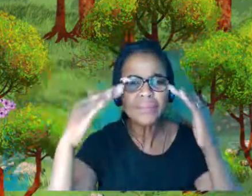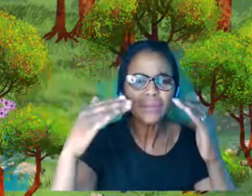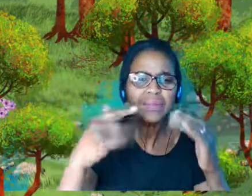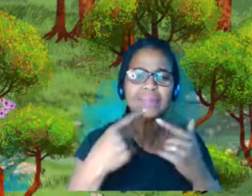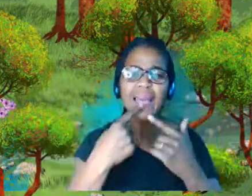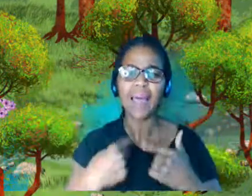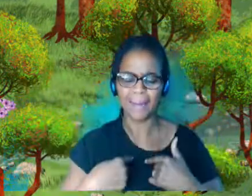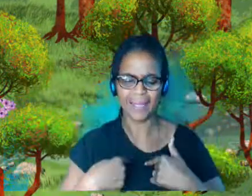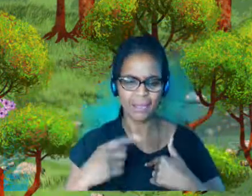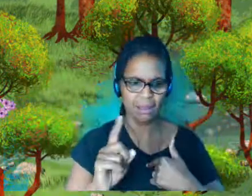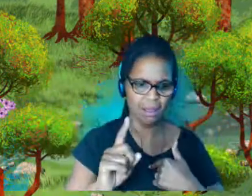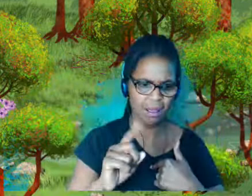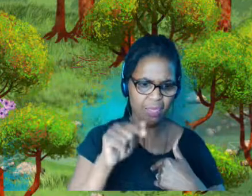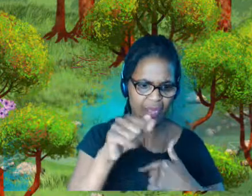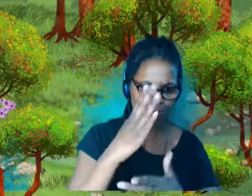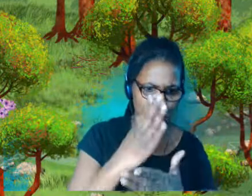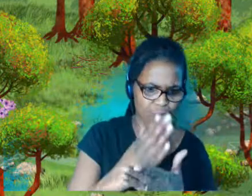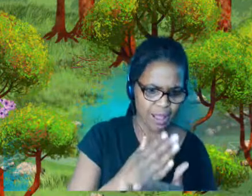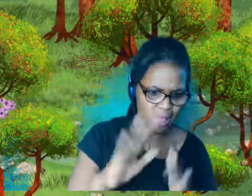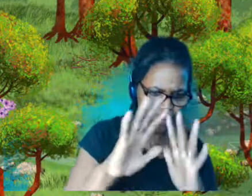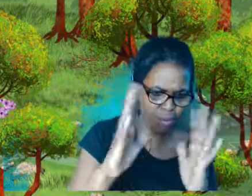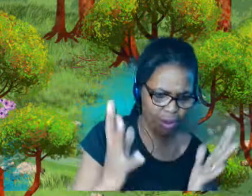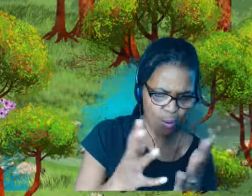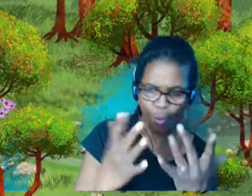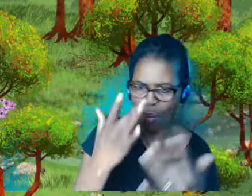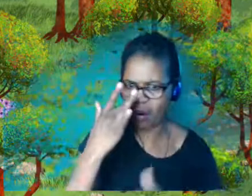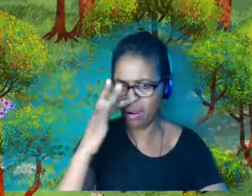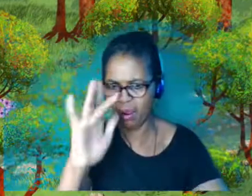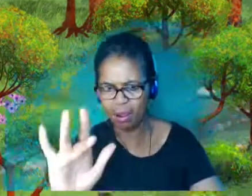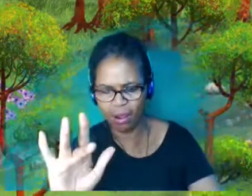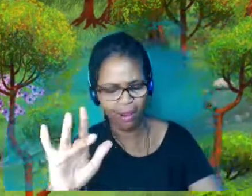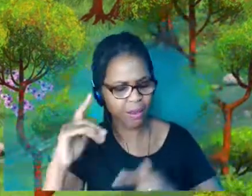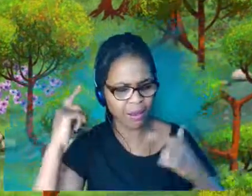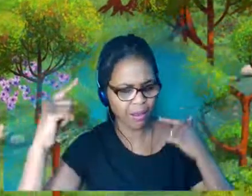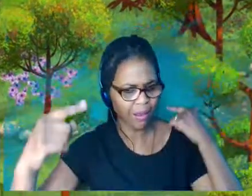worlds. So we wanted to really create this space of healing as well.